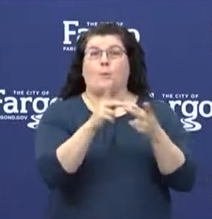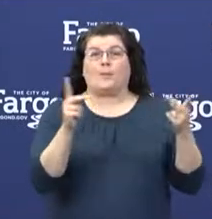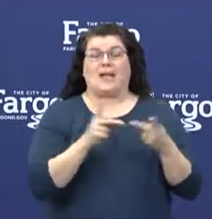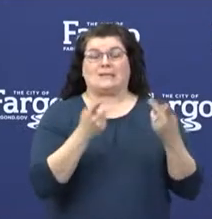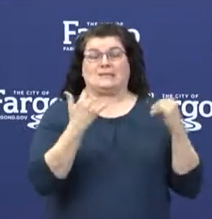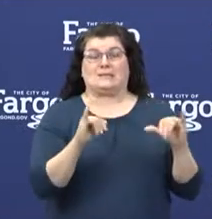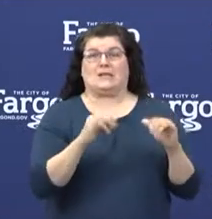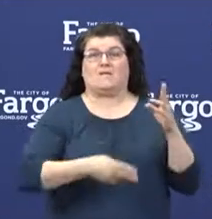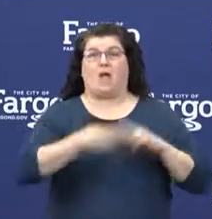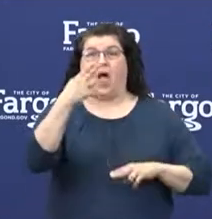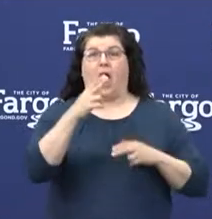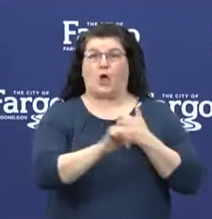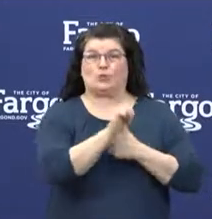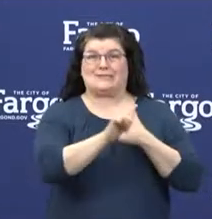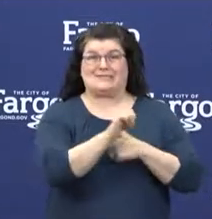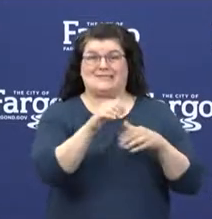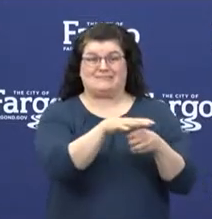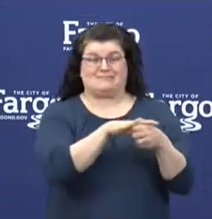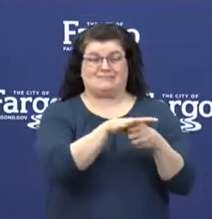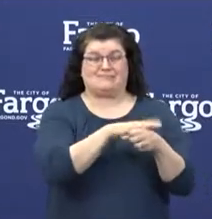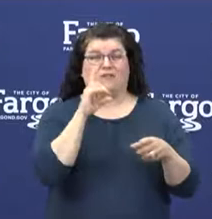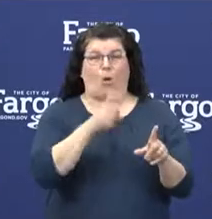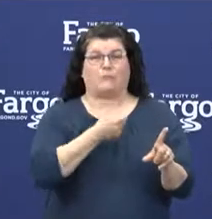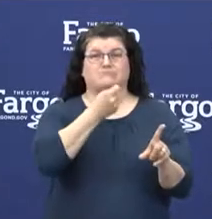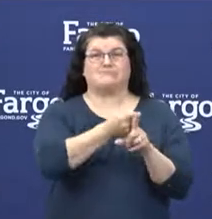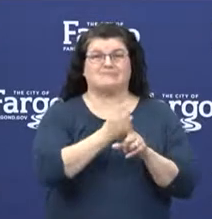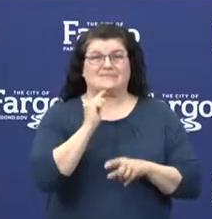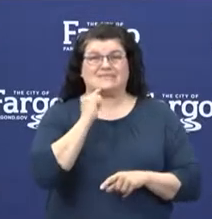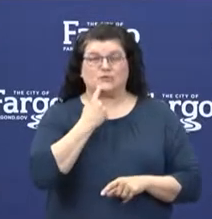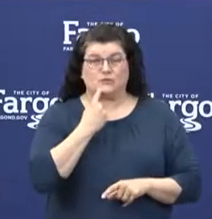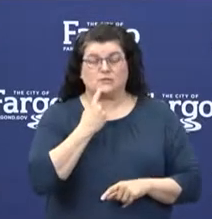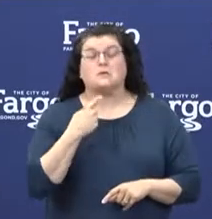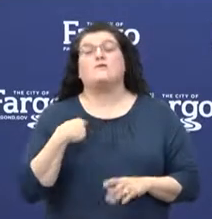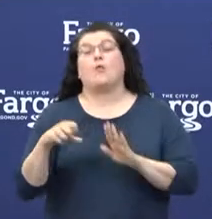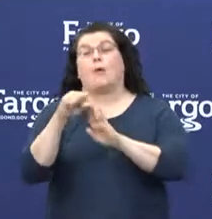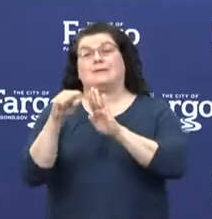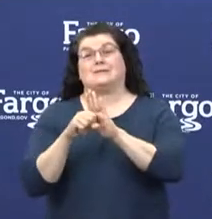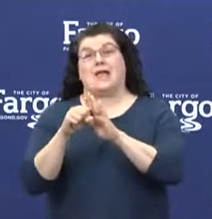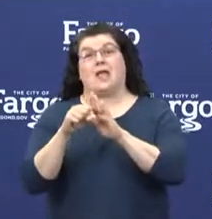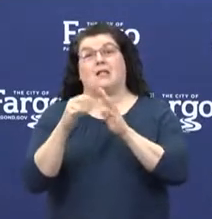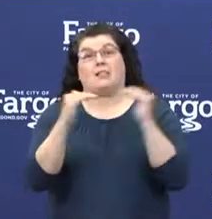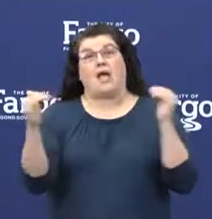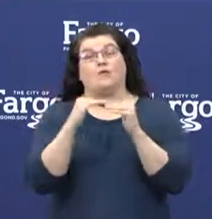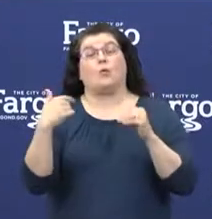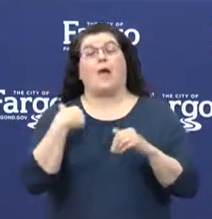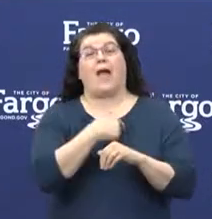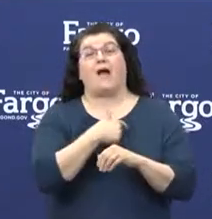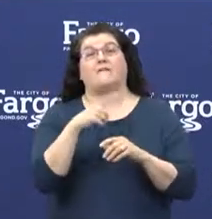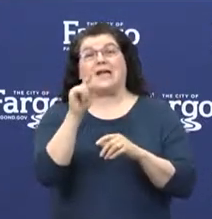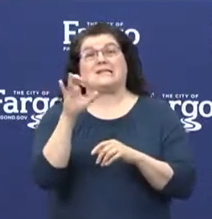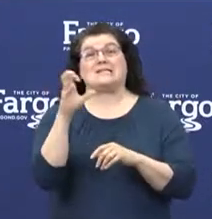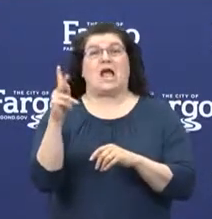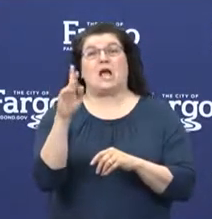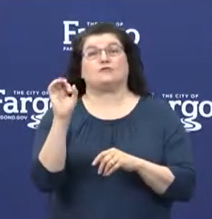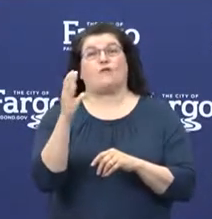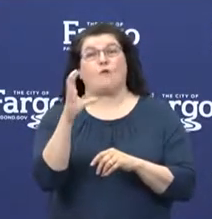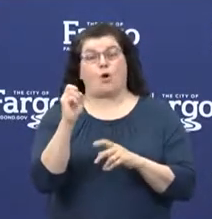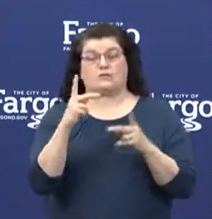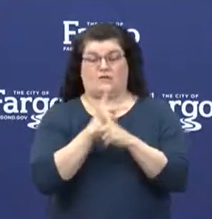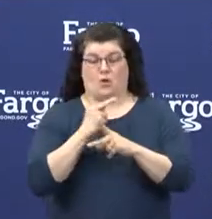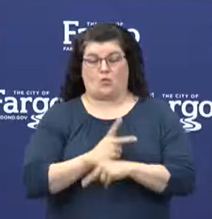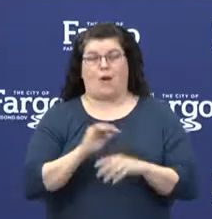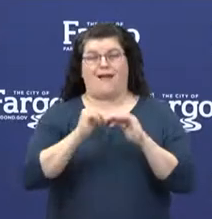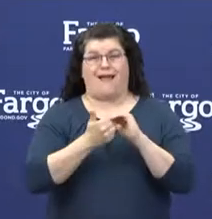for COVID complications and serious impacts. At the state level, there is a testing task force that is determining testing locations and